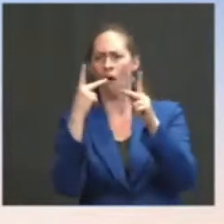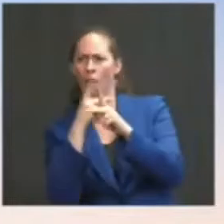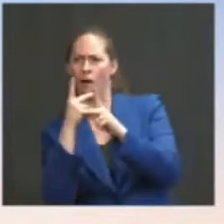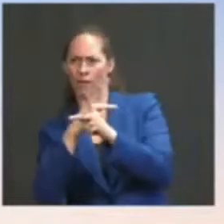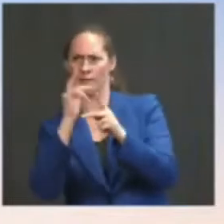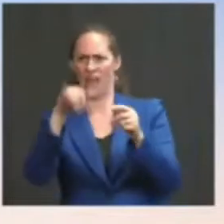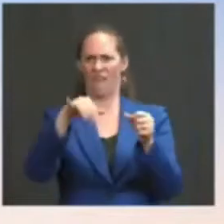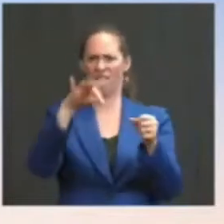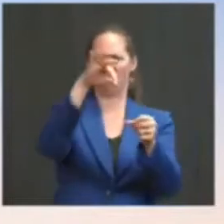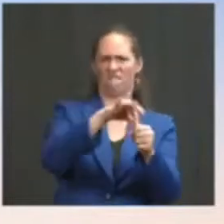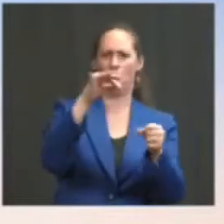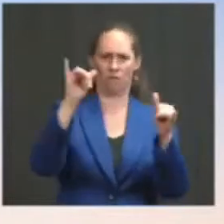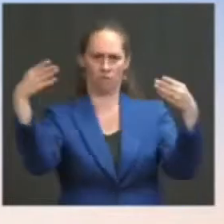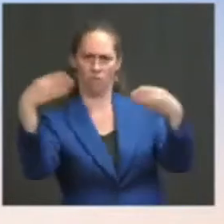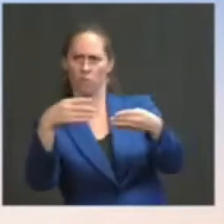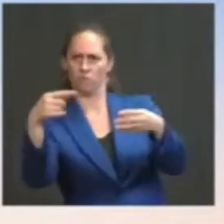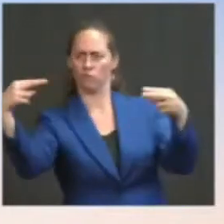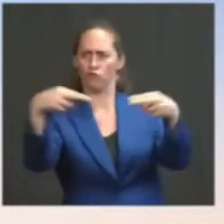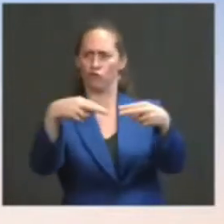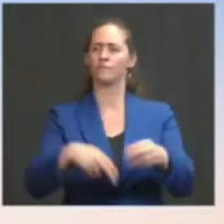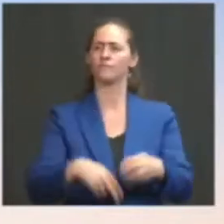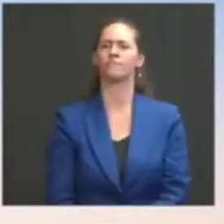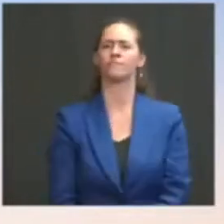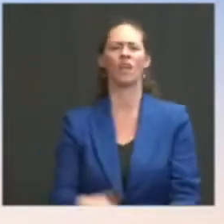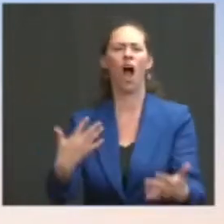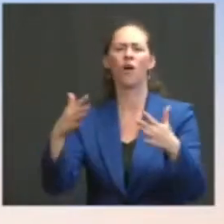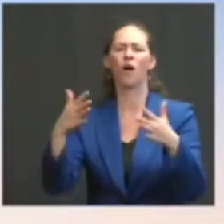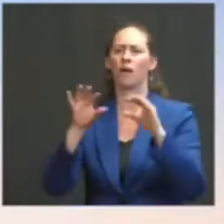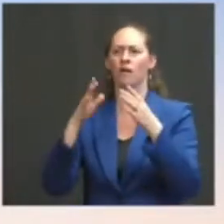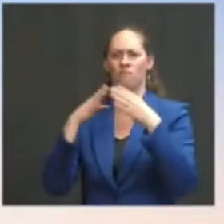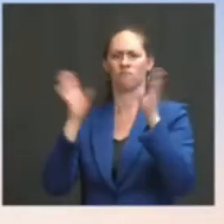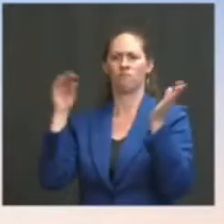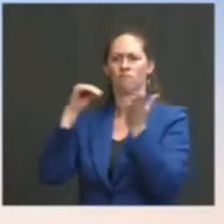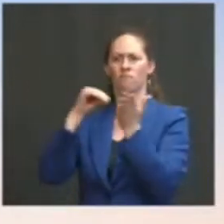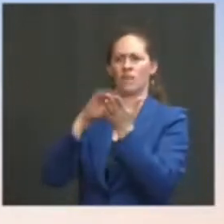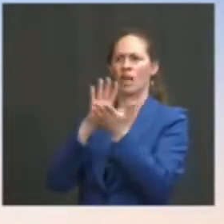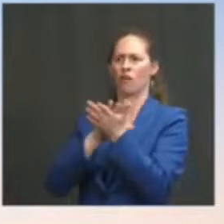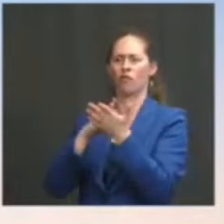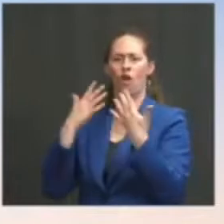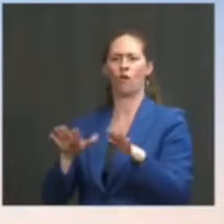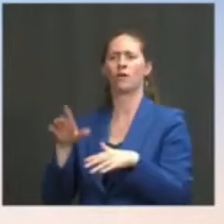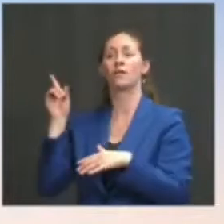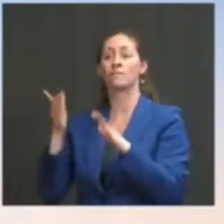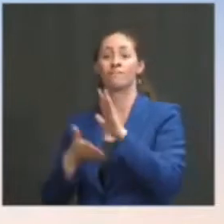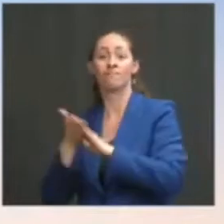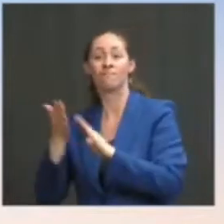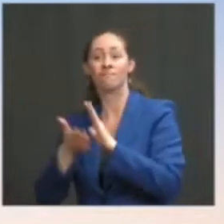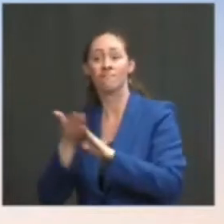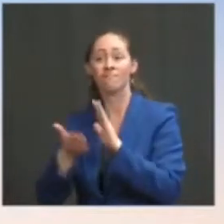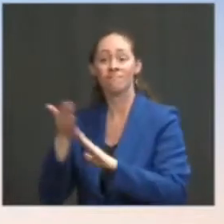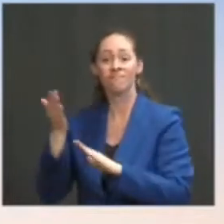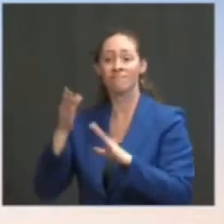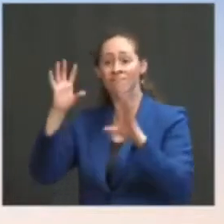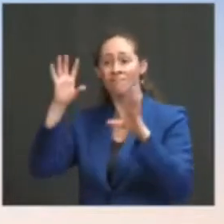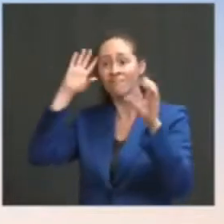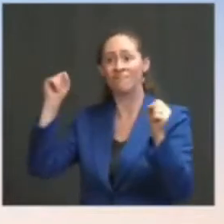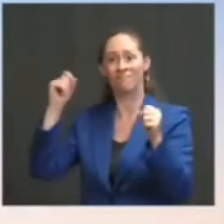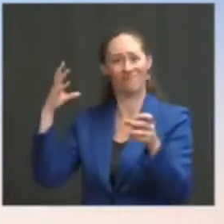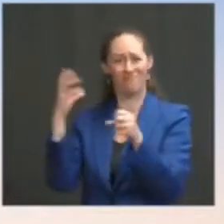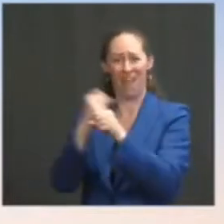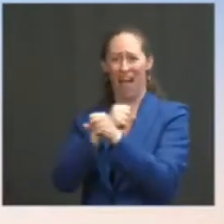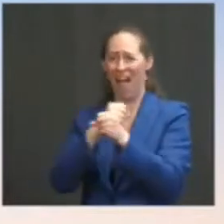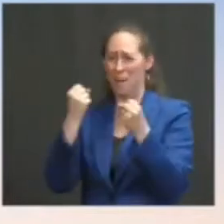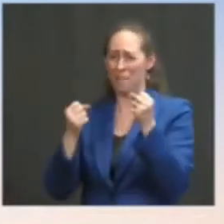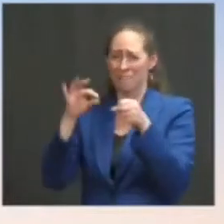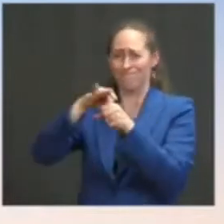And I will note that while the President ran on and won the most votes of any candidate in history in a platform of boosting funding for law enforcement after